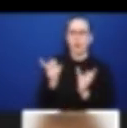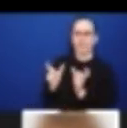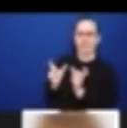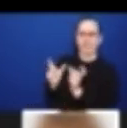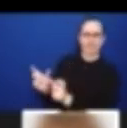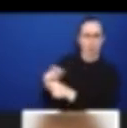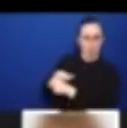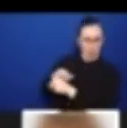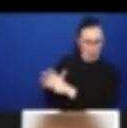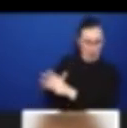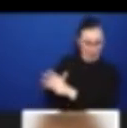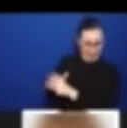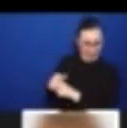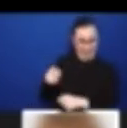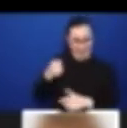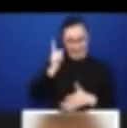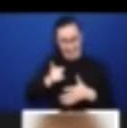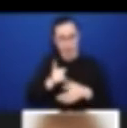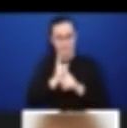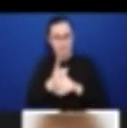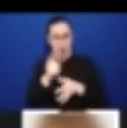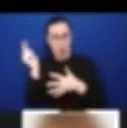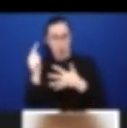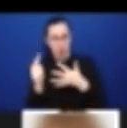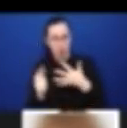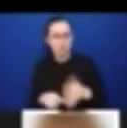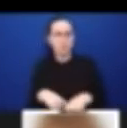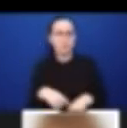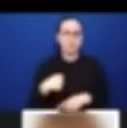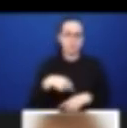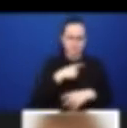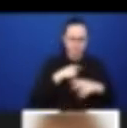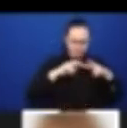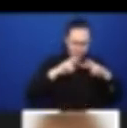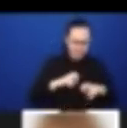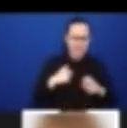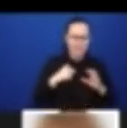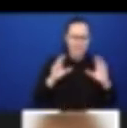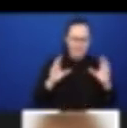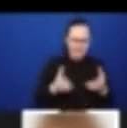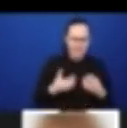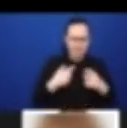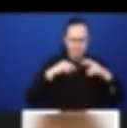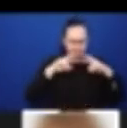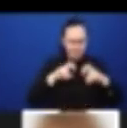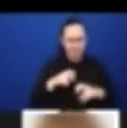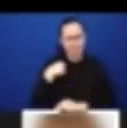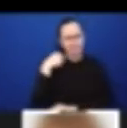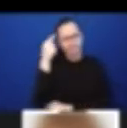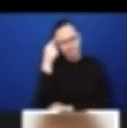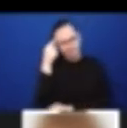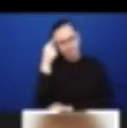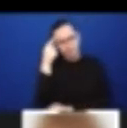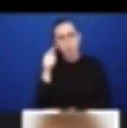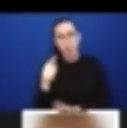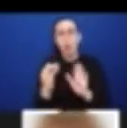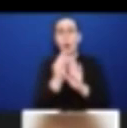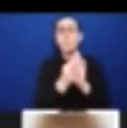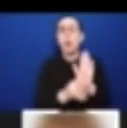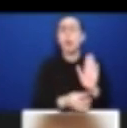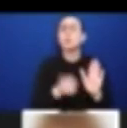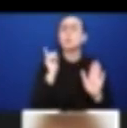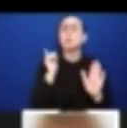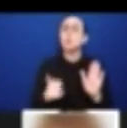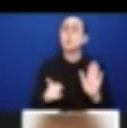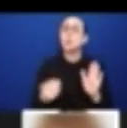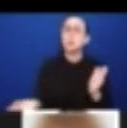puzzled over is, is what was omitted in the policy documents. So, one question that we,